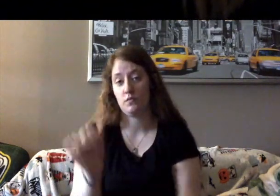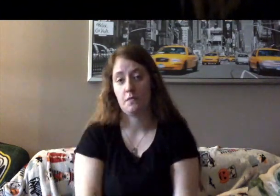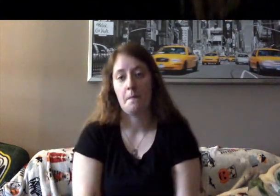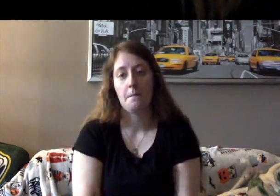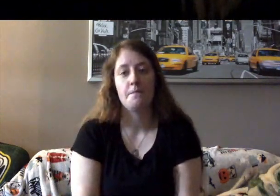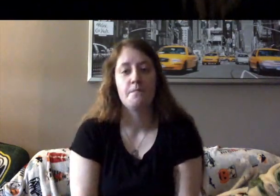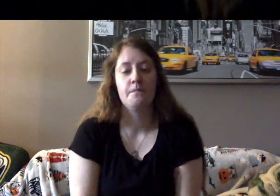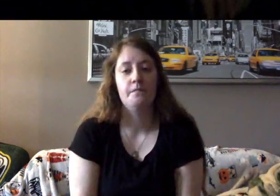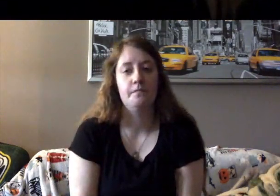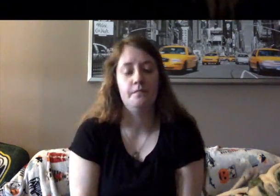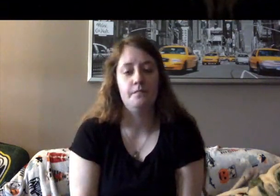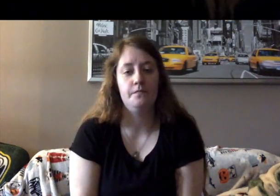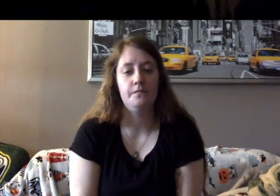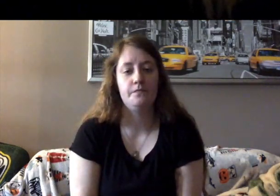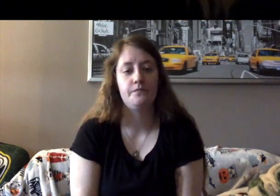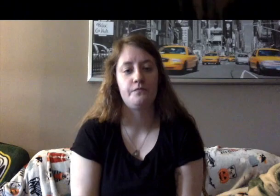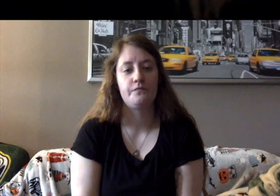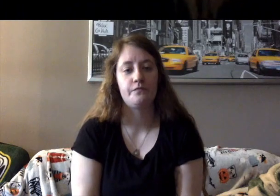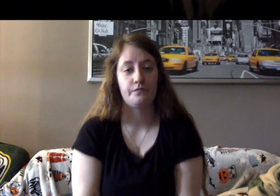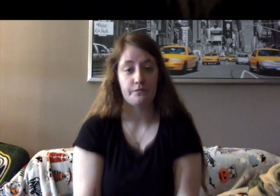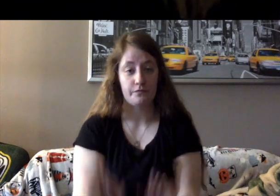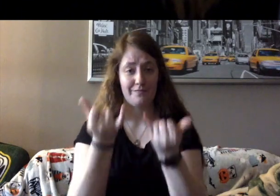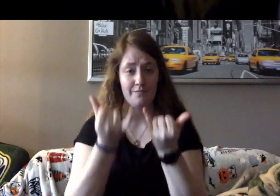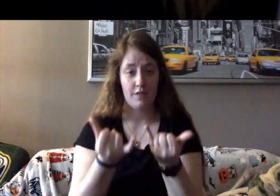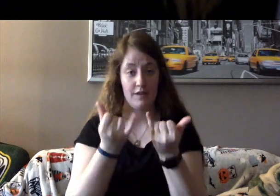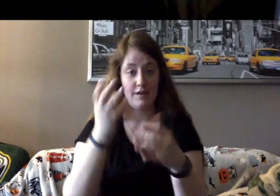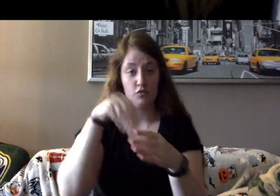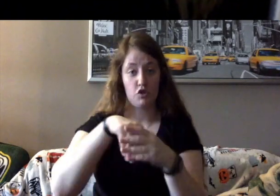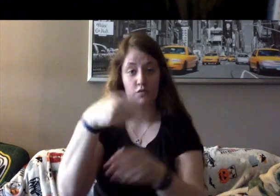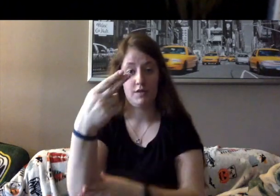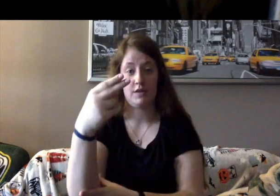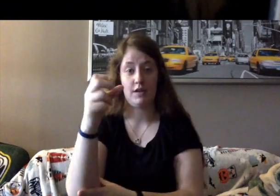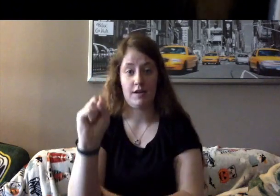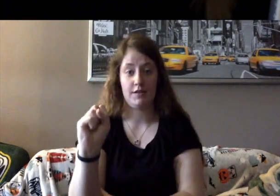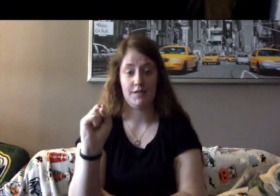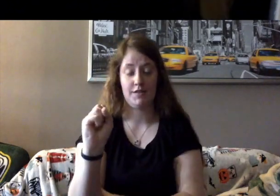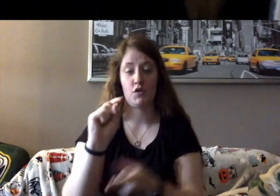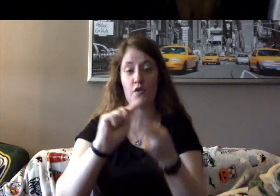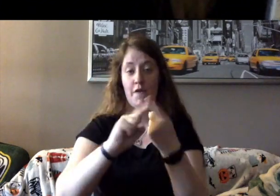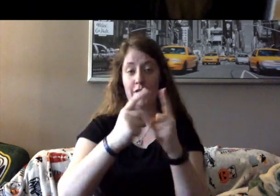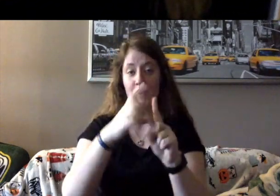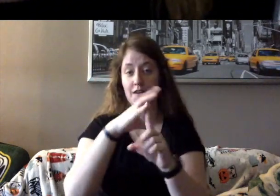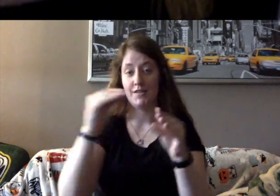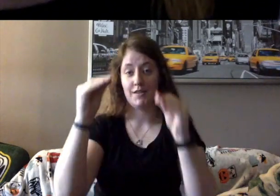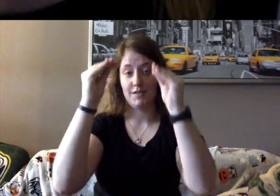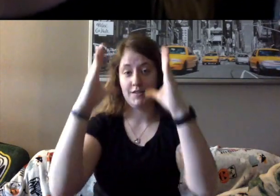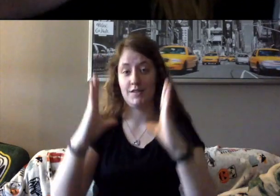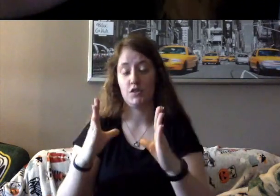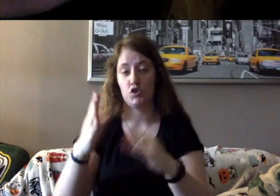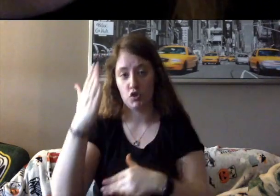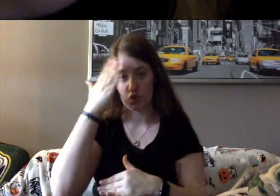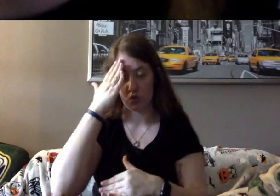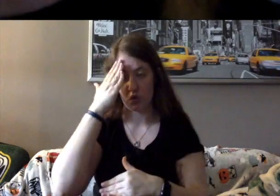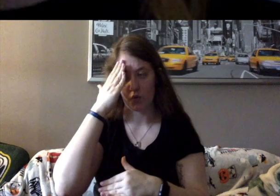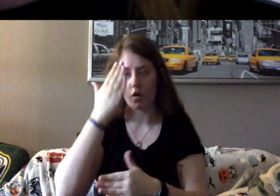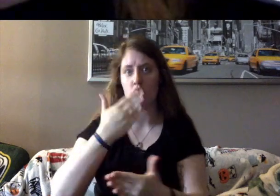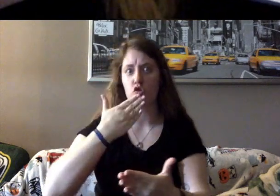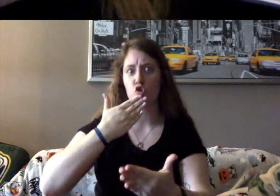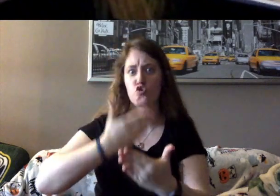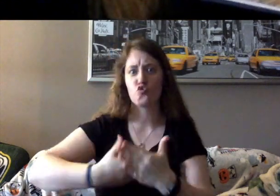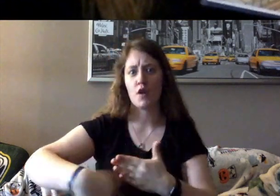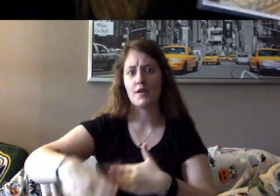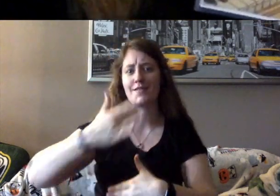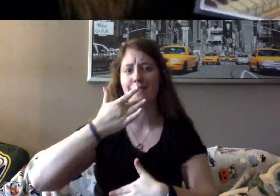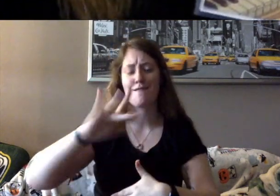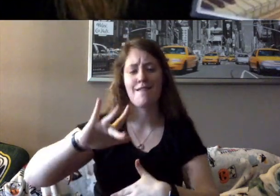By the time Ruth was in high school, friends and teachers knew her as an outstanding student, baton twirler,